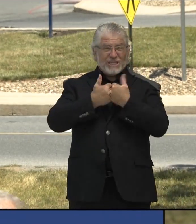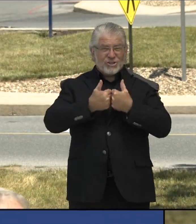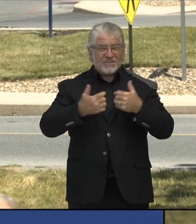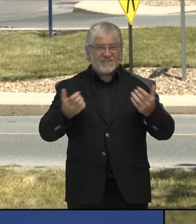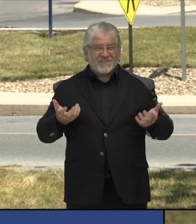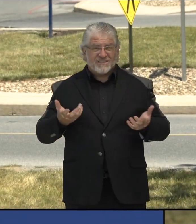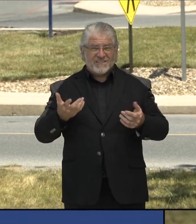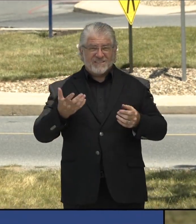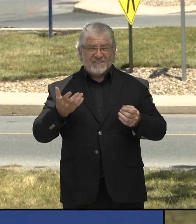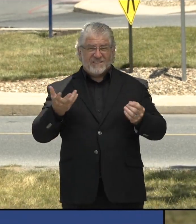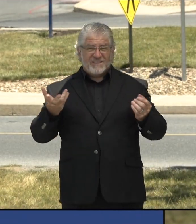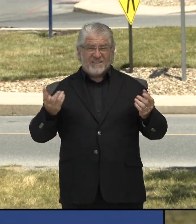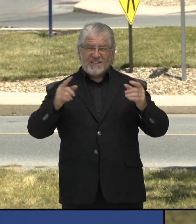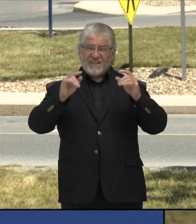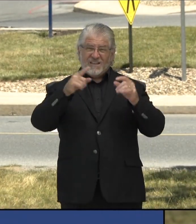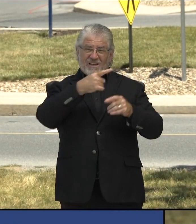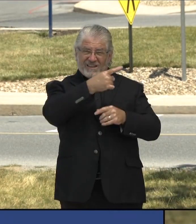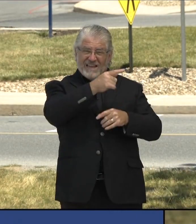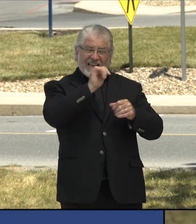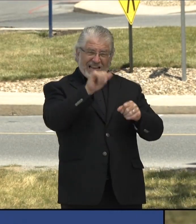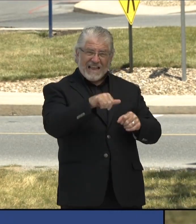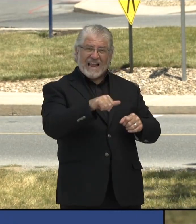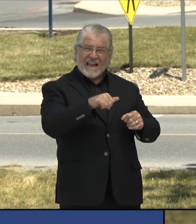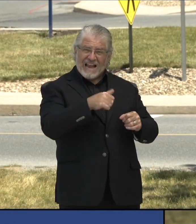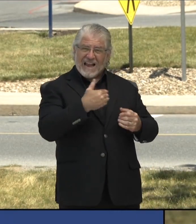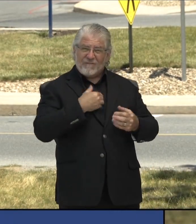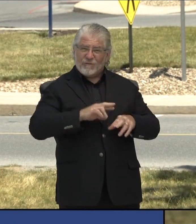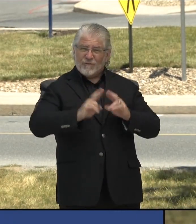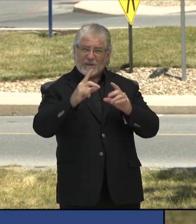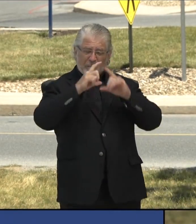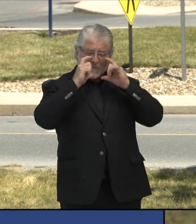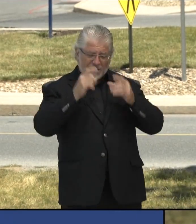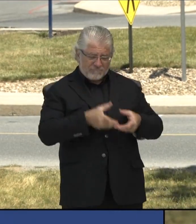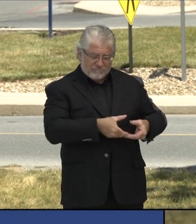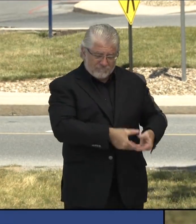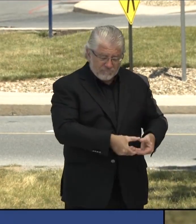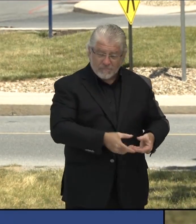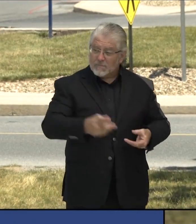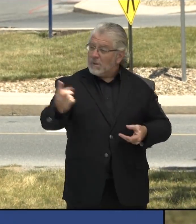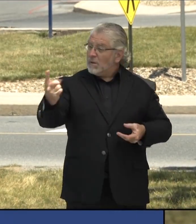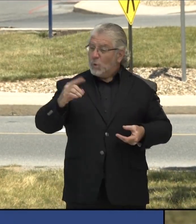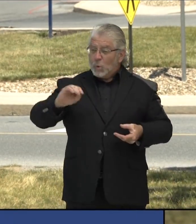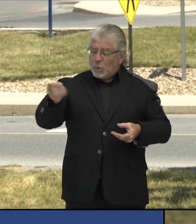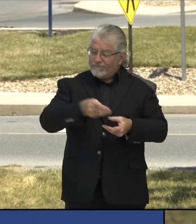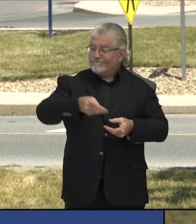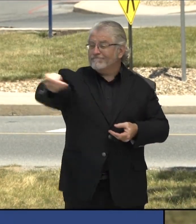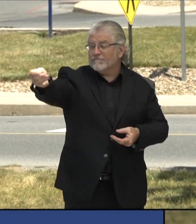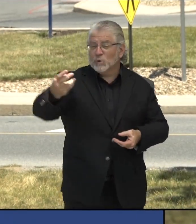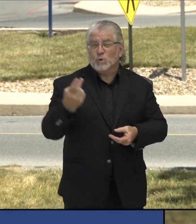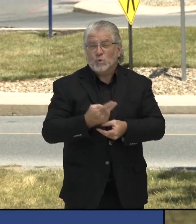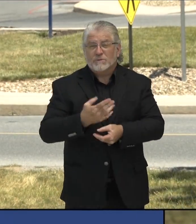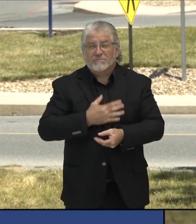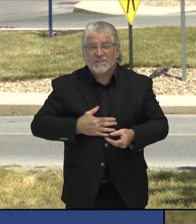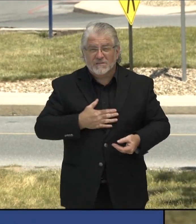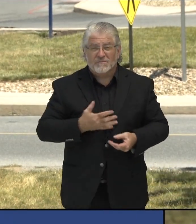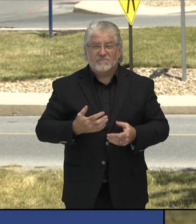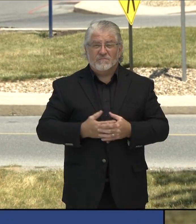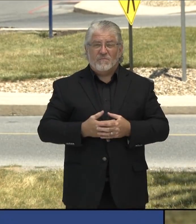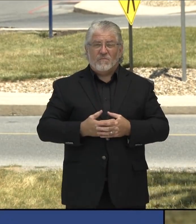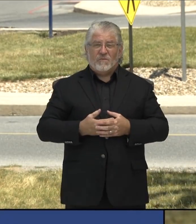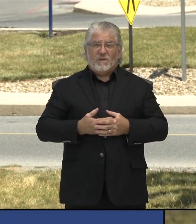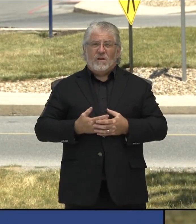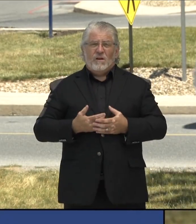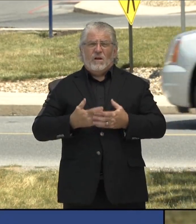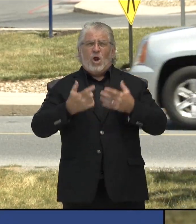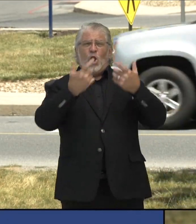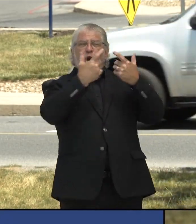available, so if someone comes in, they could be handed the mask, that would be great too. Some businesses, especially large chains, might be able to do that. Smaller